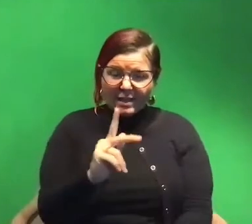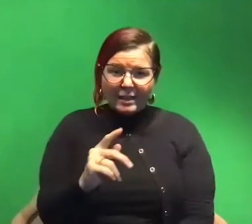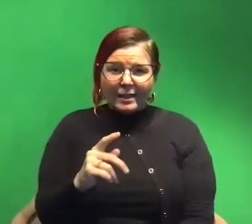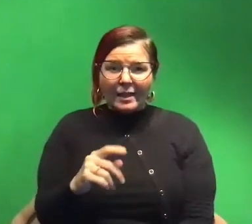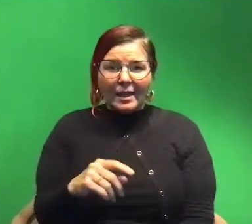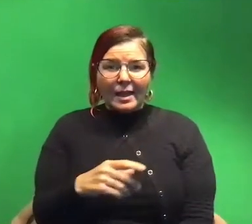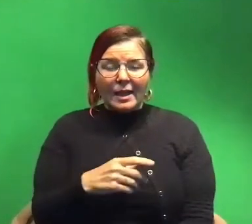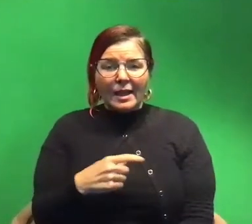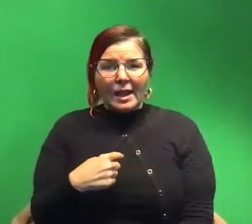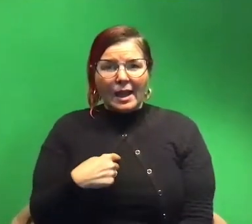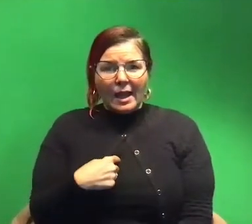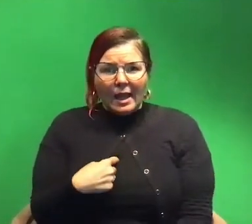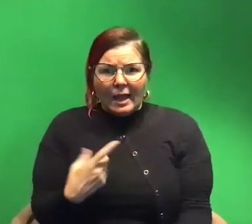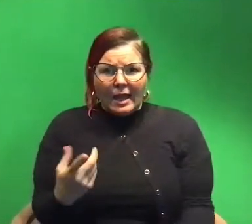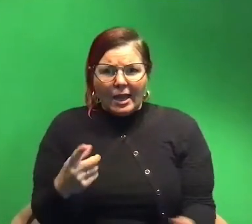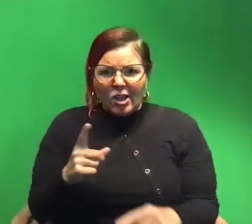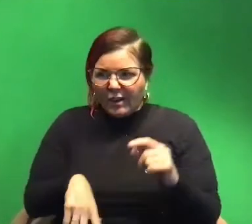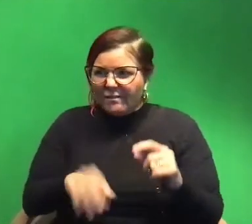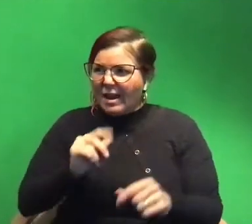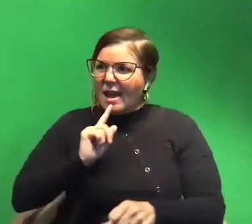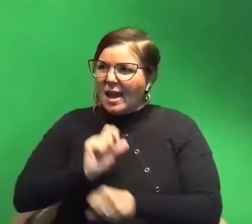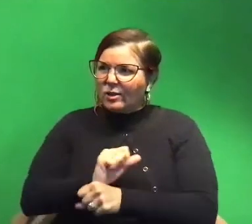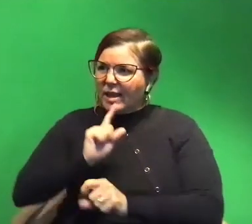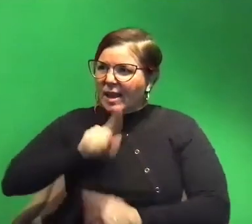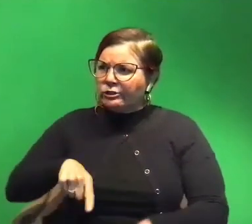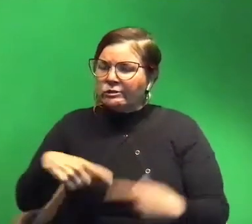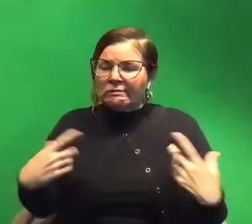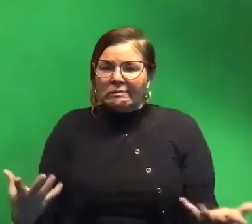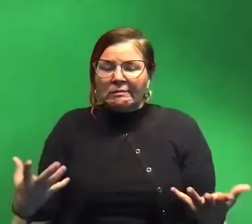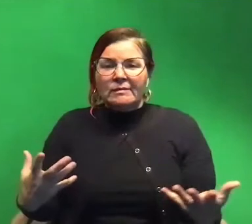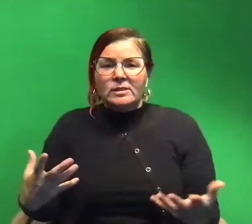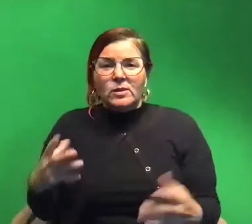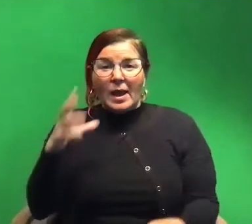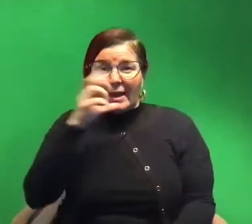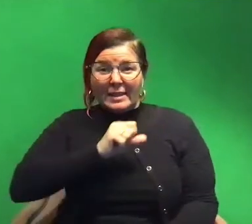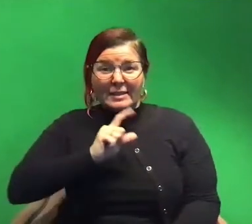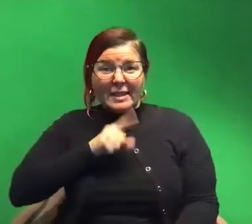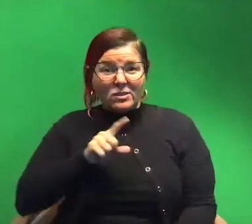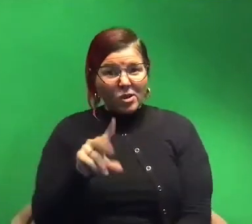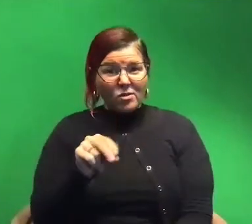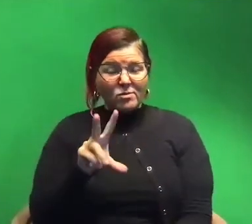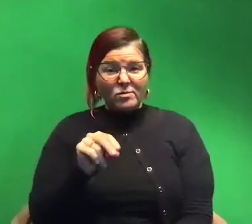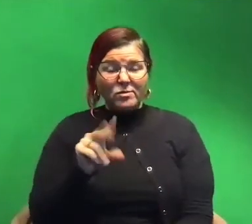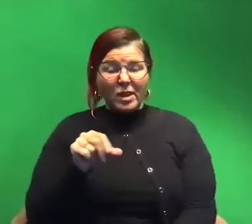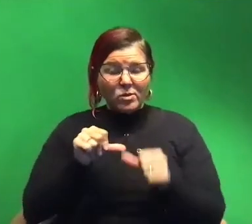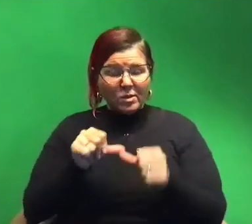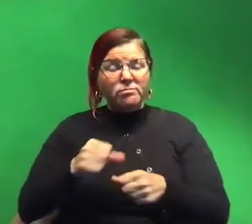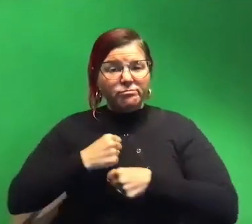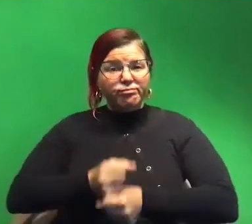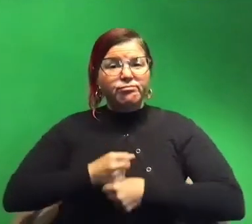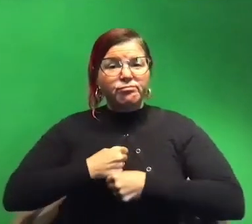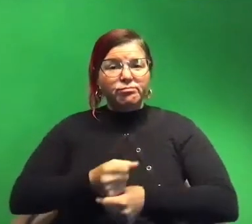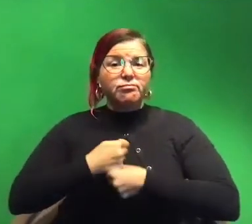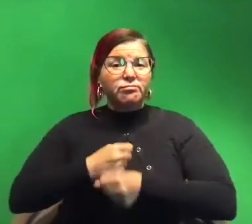I just like couldn't find the real answer to the question and apparently the answer is is no. They just keep producing this.